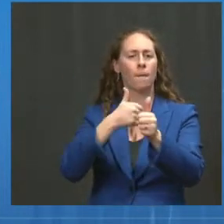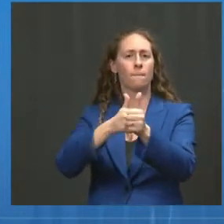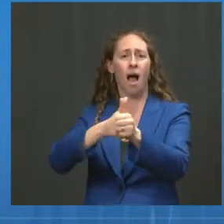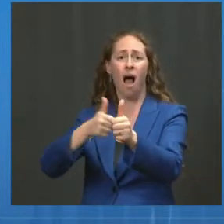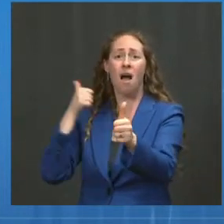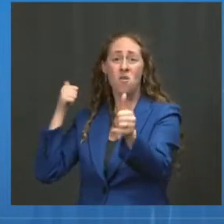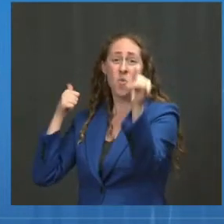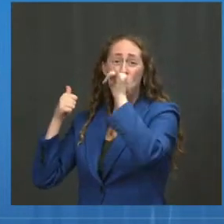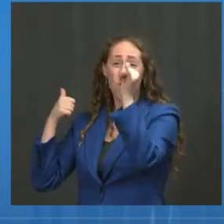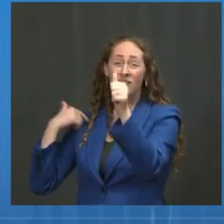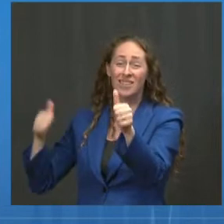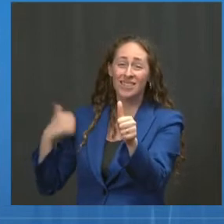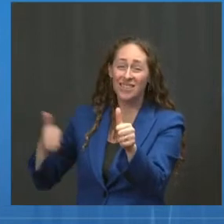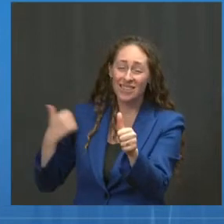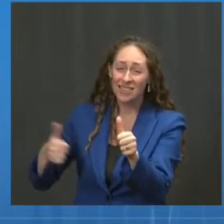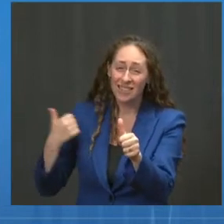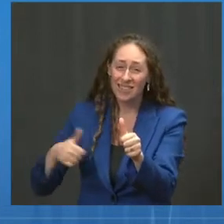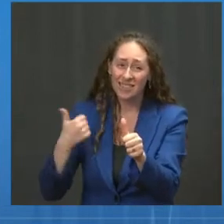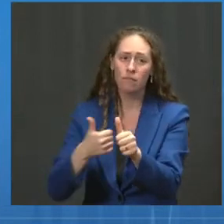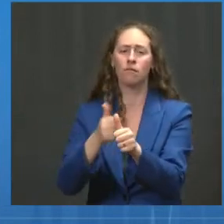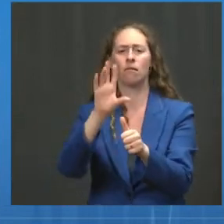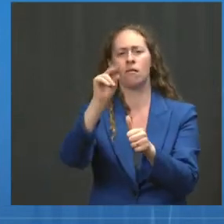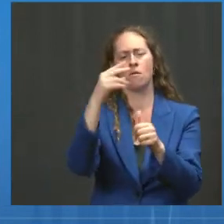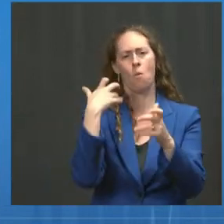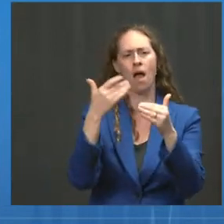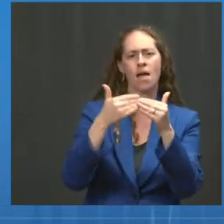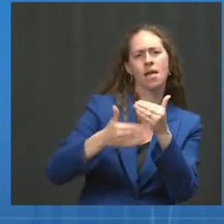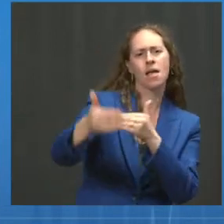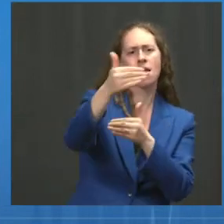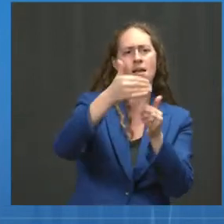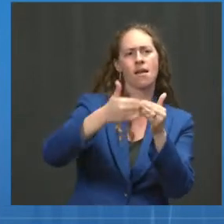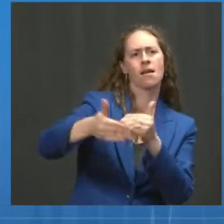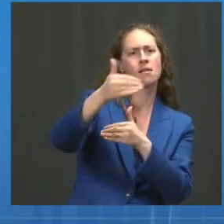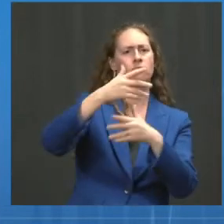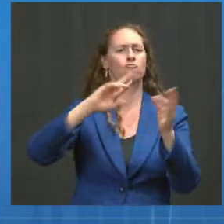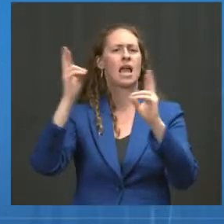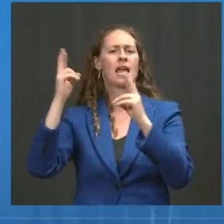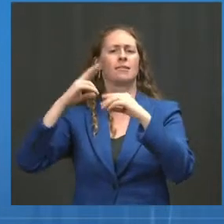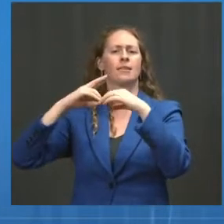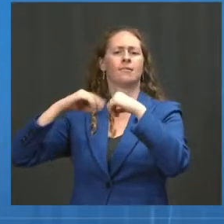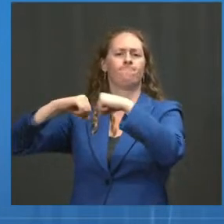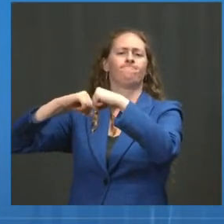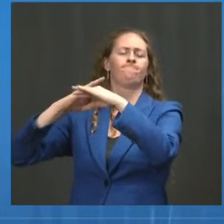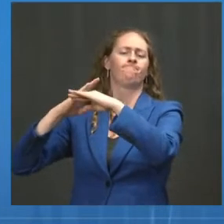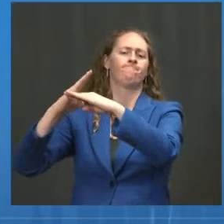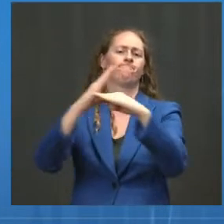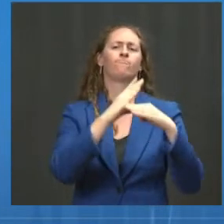Better stay ahead of it than chasing after it. Next question, please.